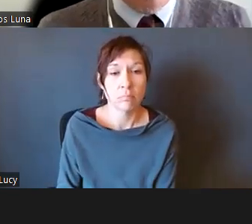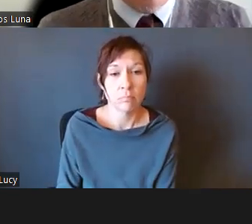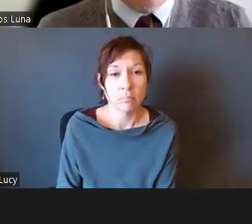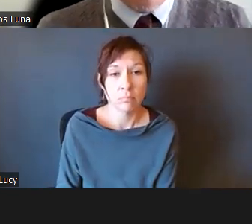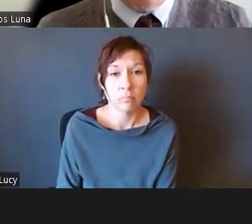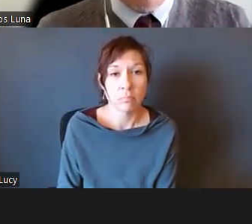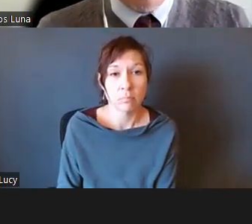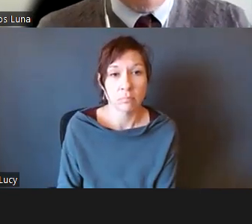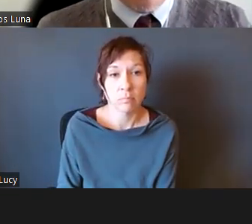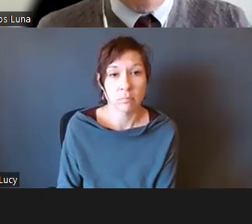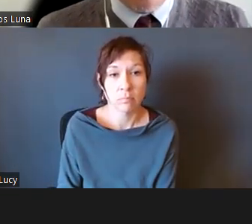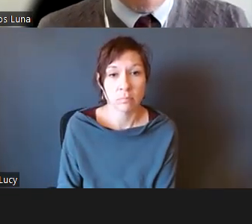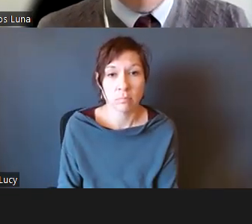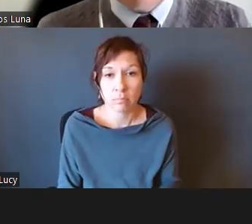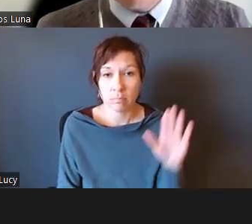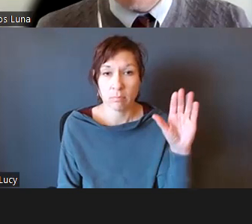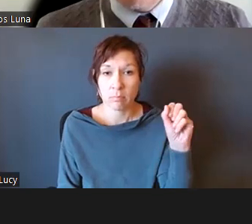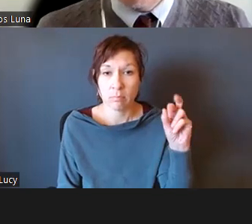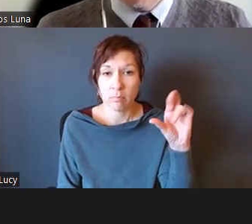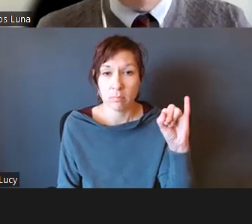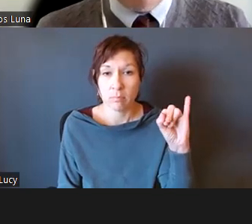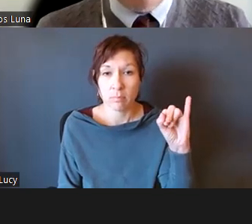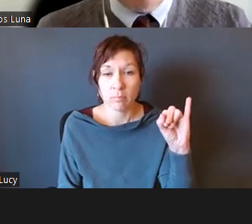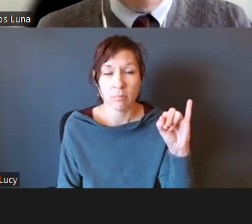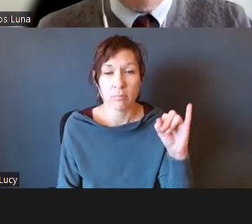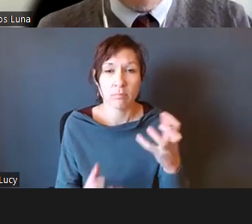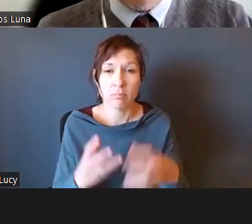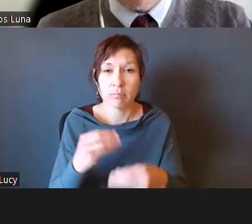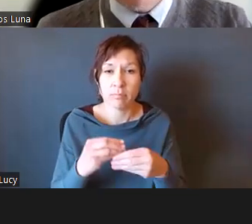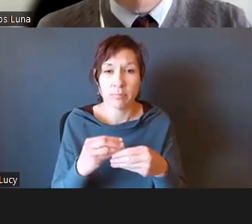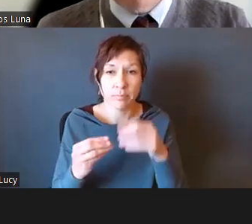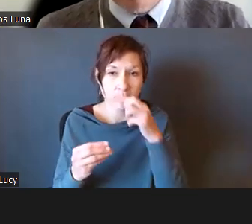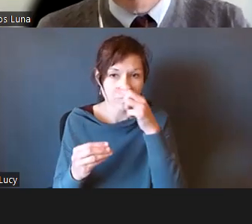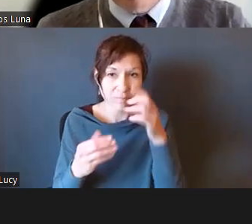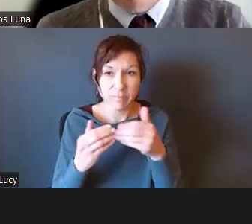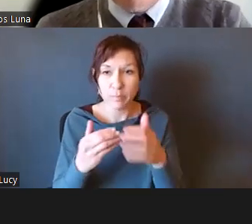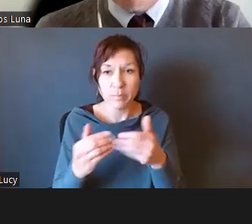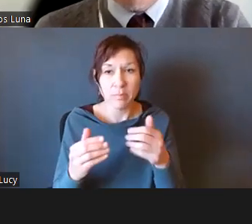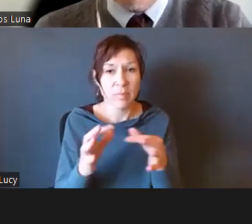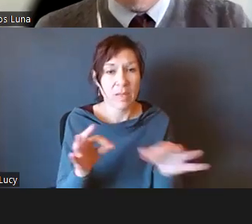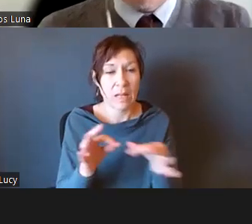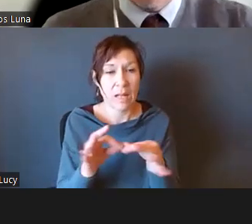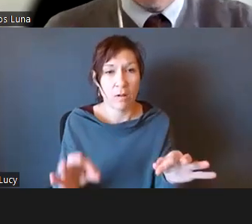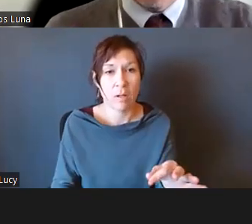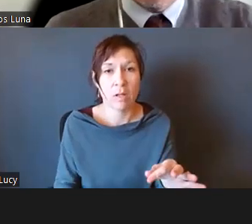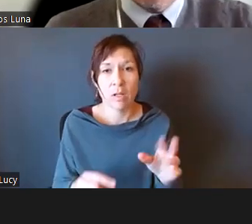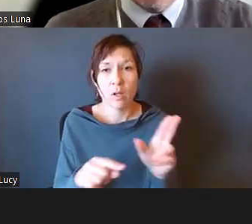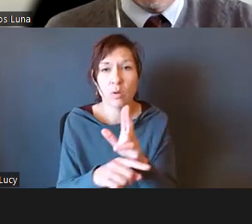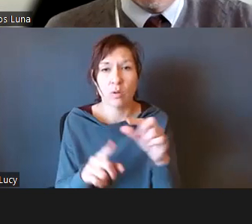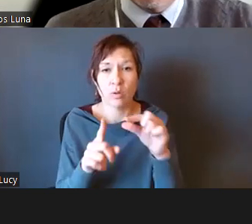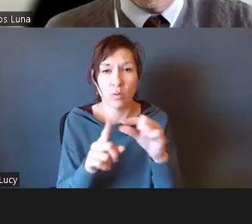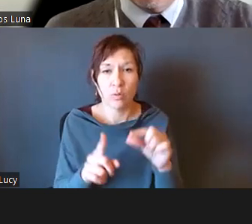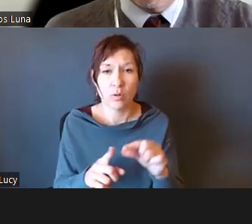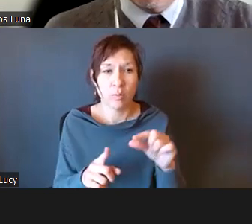I would add. I would add that, regardless of the language, using terminology in the